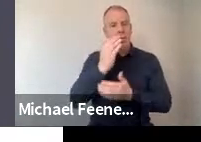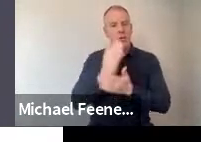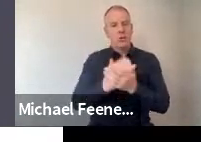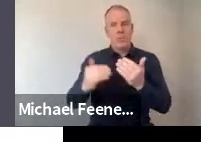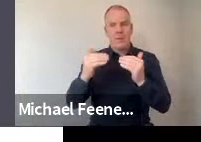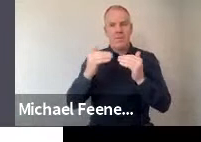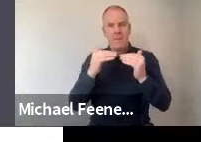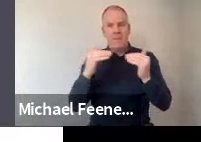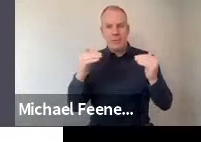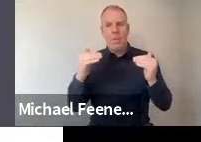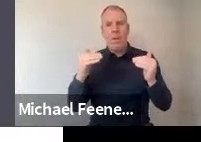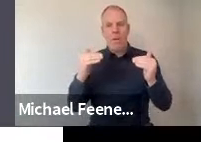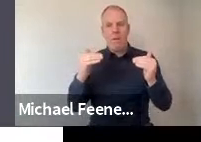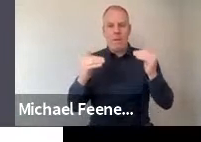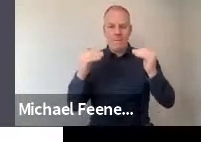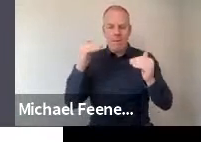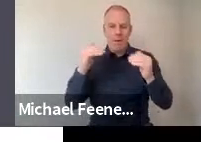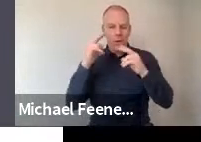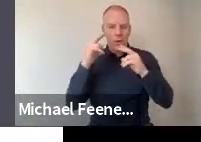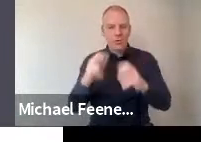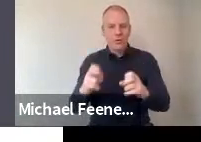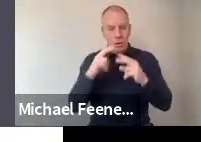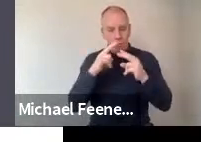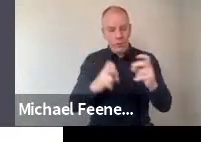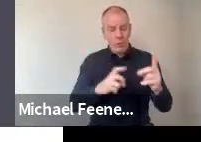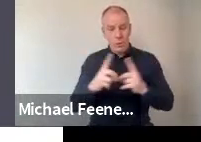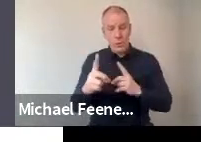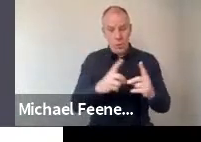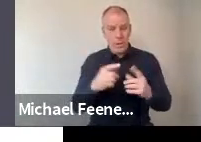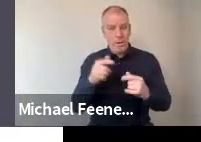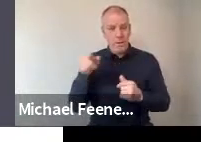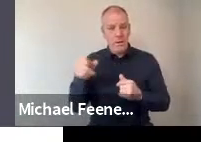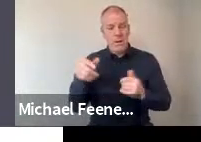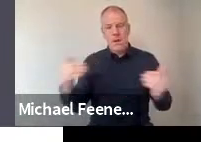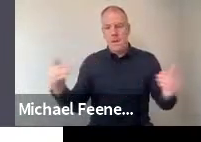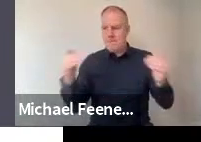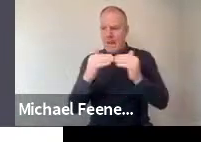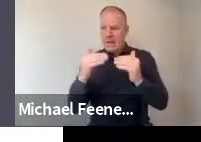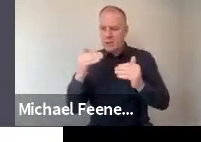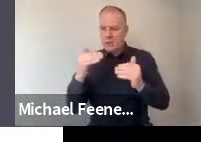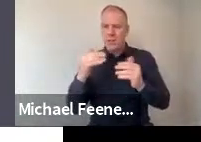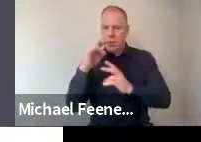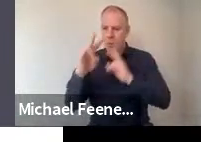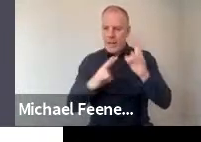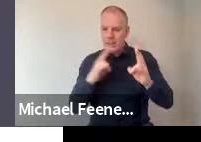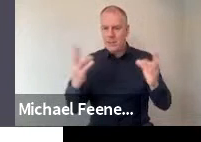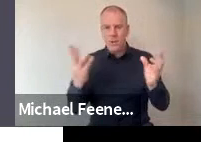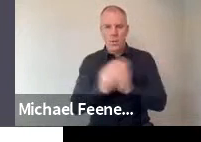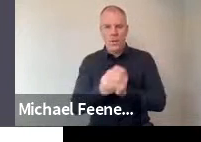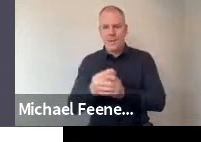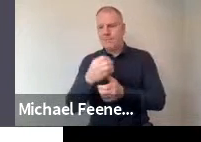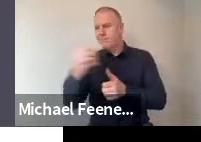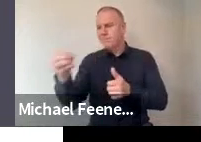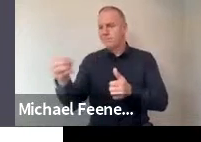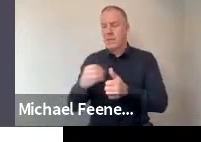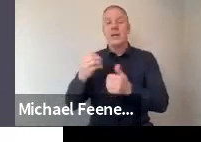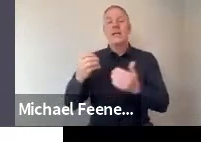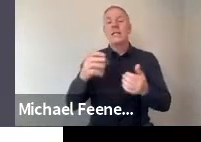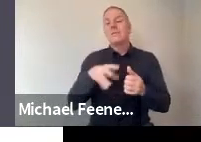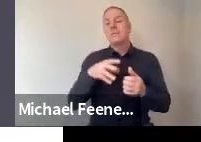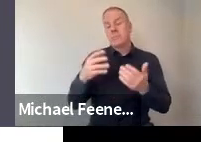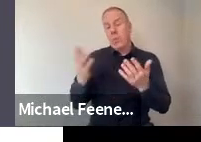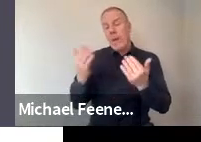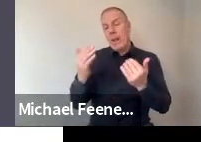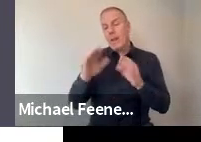survey research that we are comparing to, we matched some of our survey questions to especially the Welcome Global